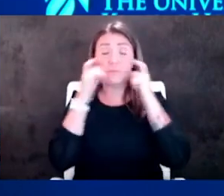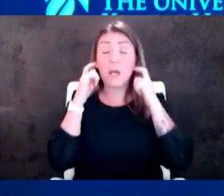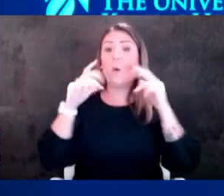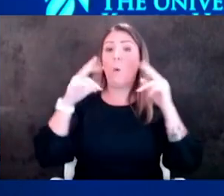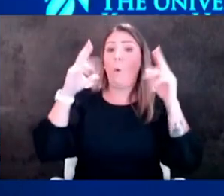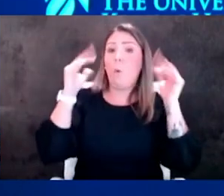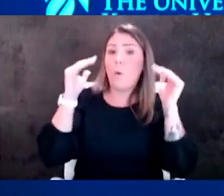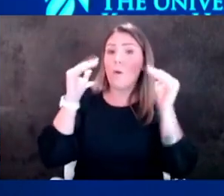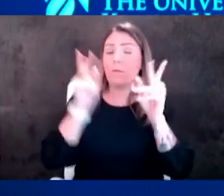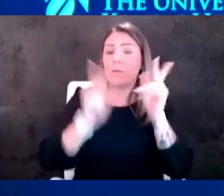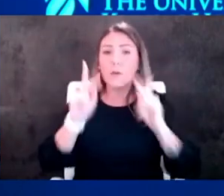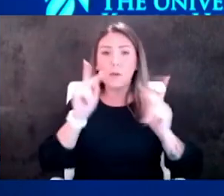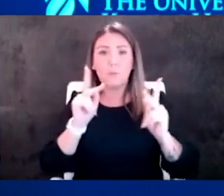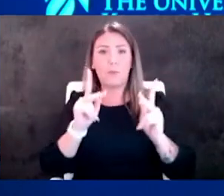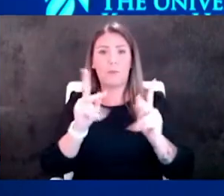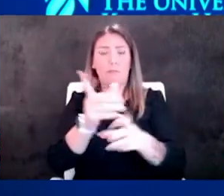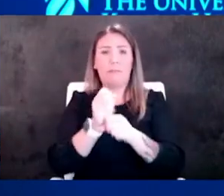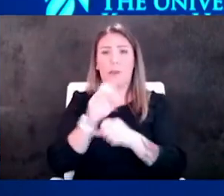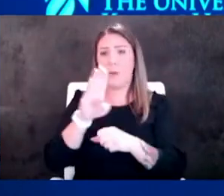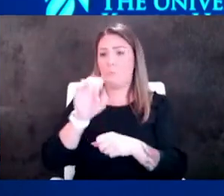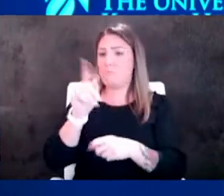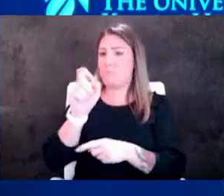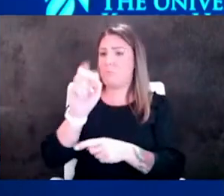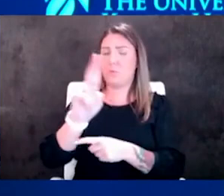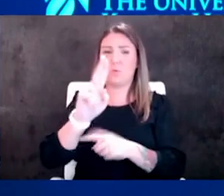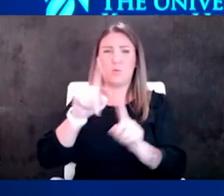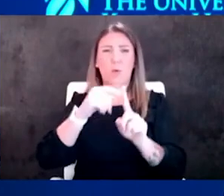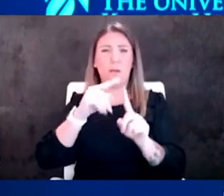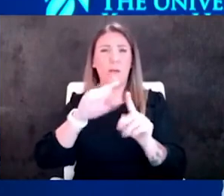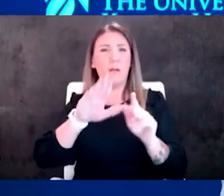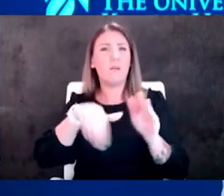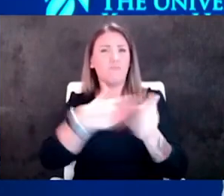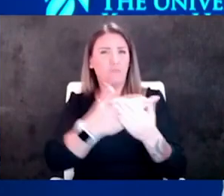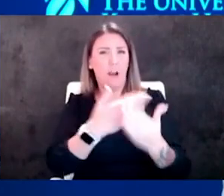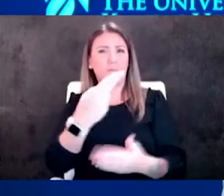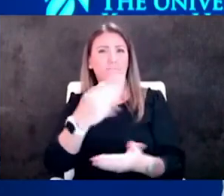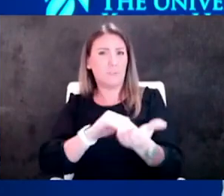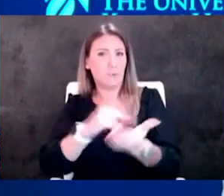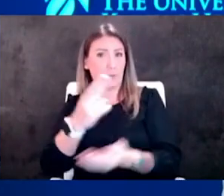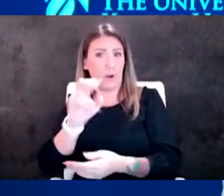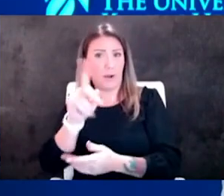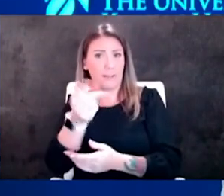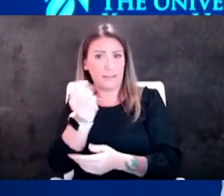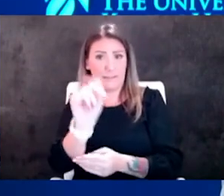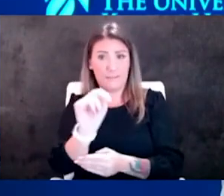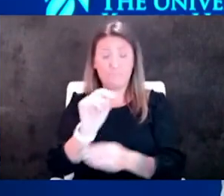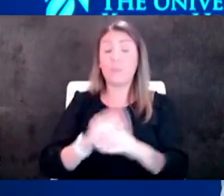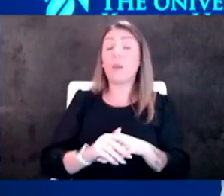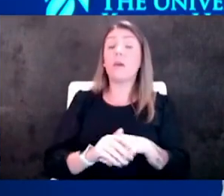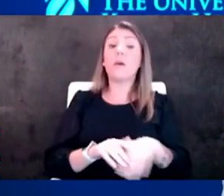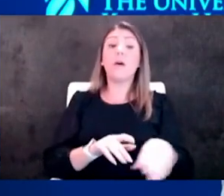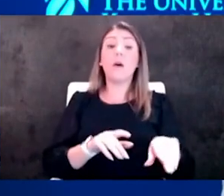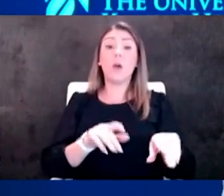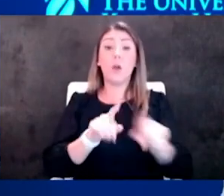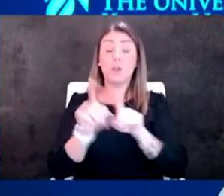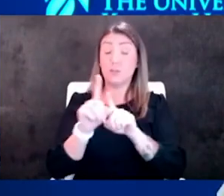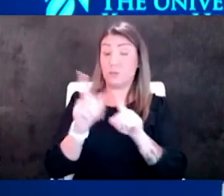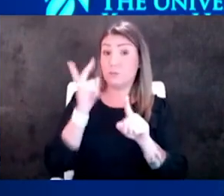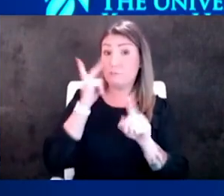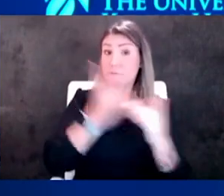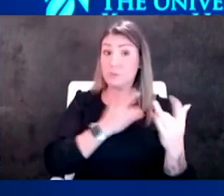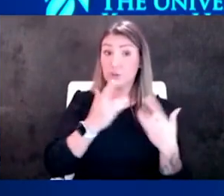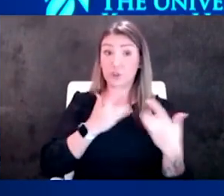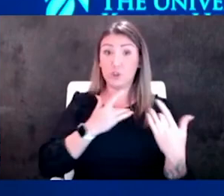talk about some interesting data about that wins hawkeyes here and then also the other thing we're seeing that i think is a little concerning is the rise of the omicron variant